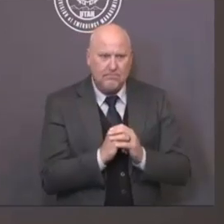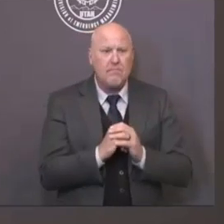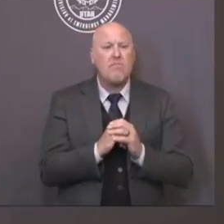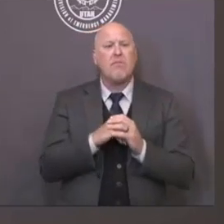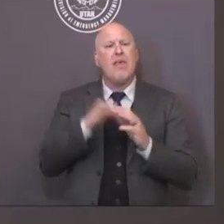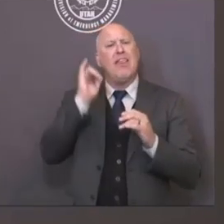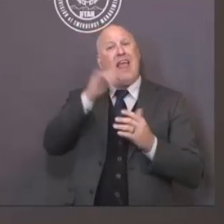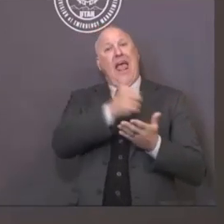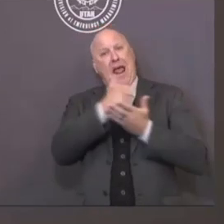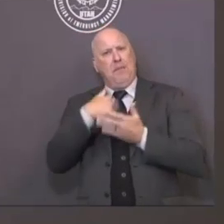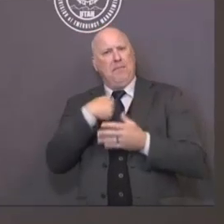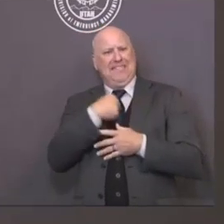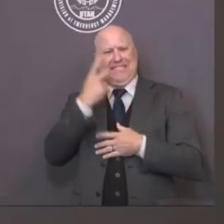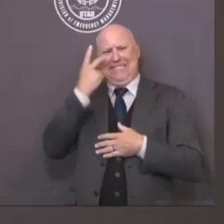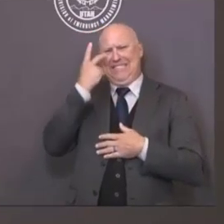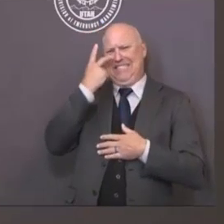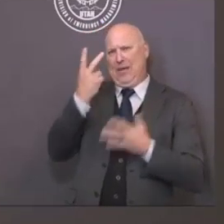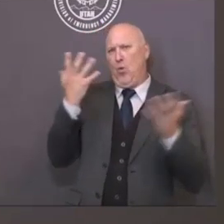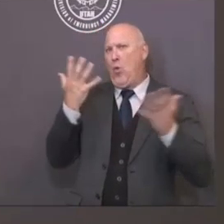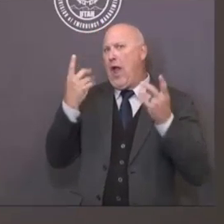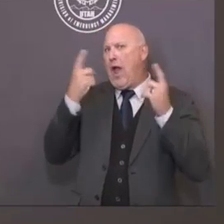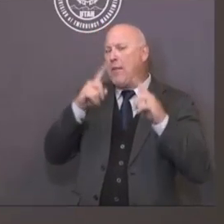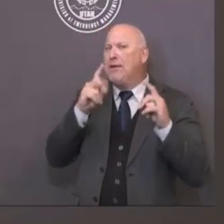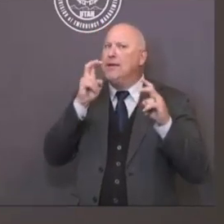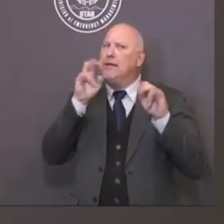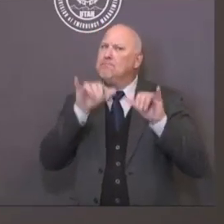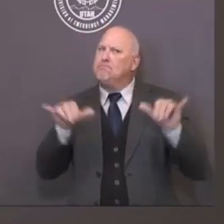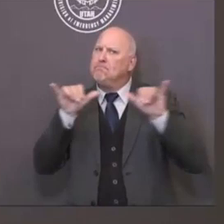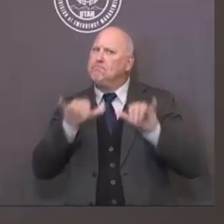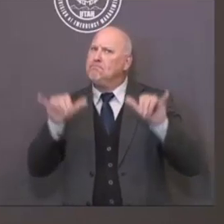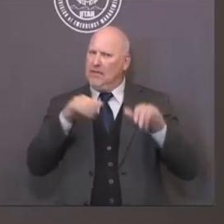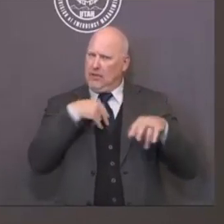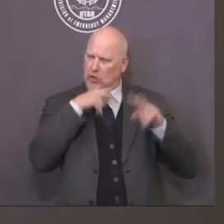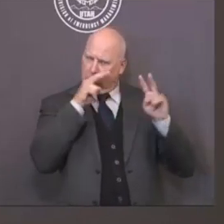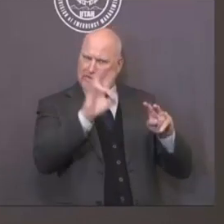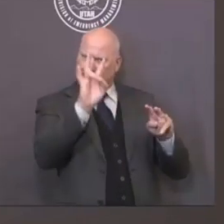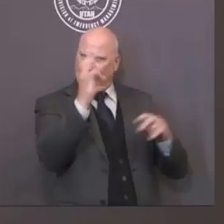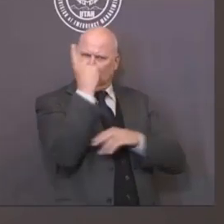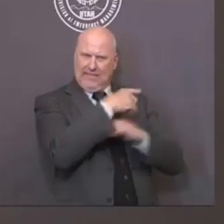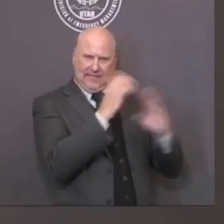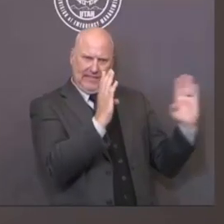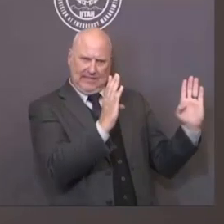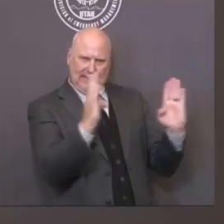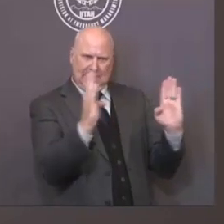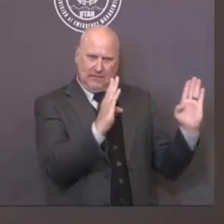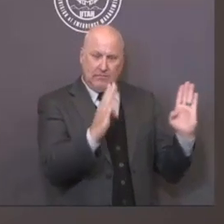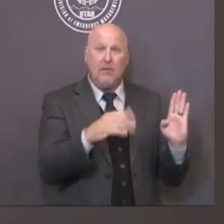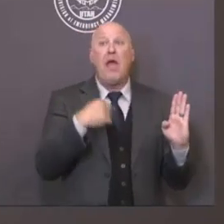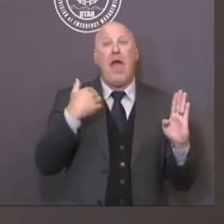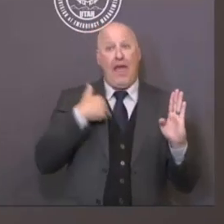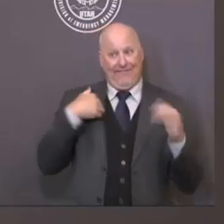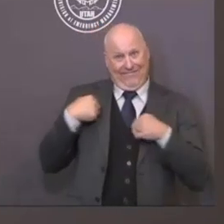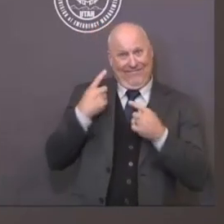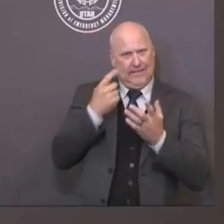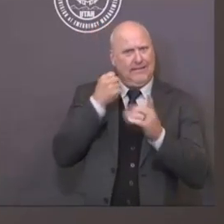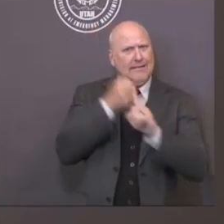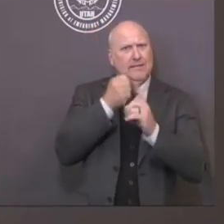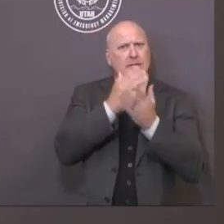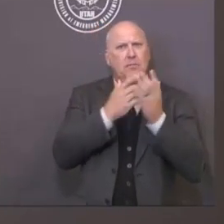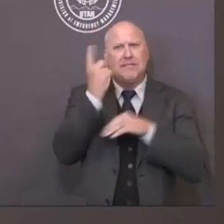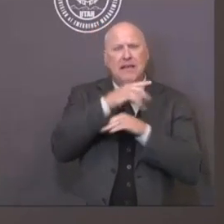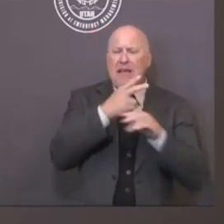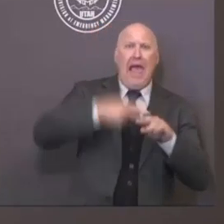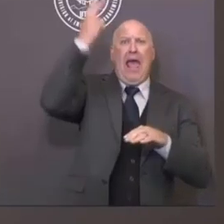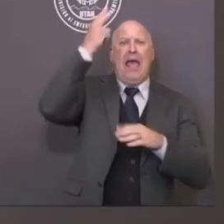trends in our data, and it decreases the noise from this day-to-day fluctuations we're seeing. So looking at our seven-day rolling